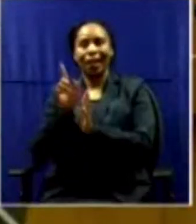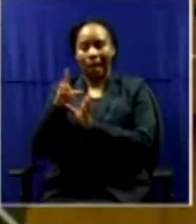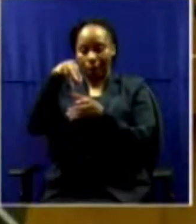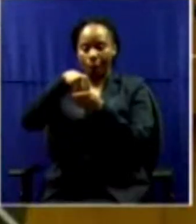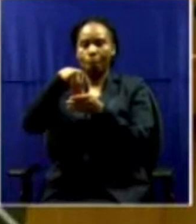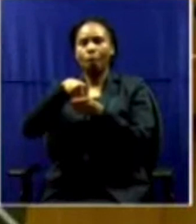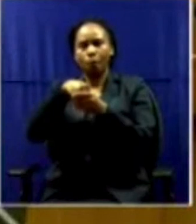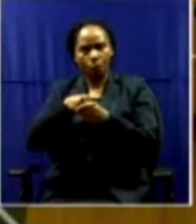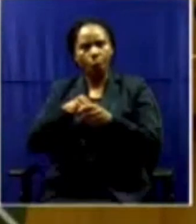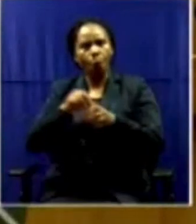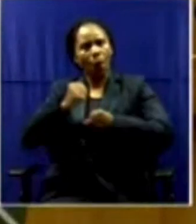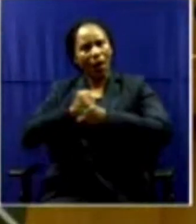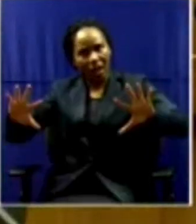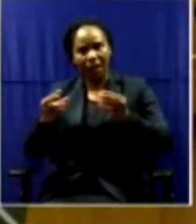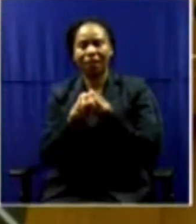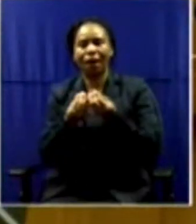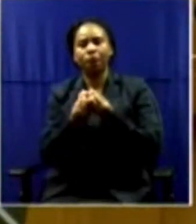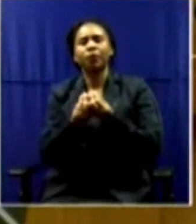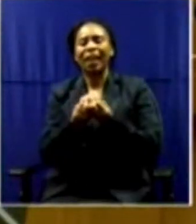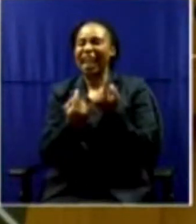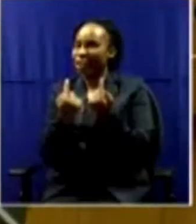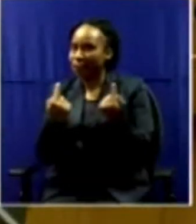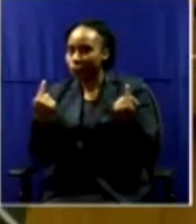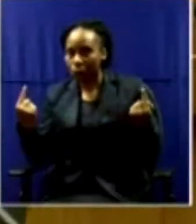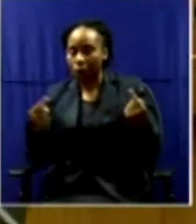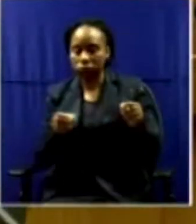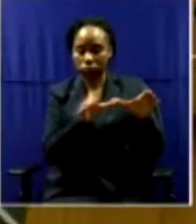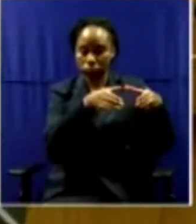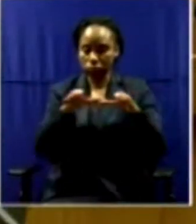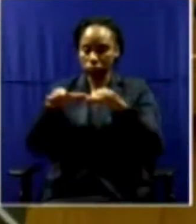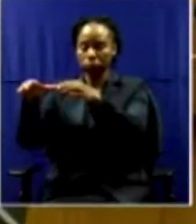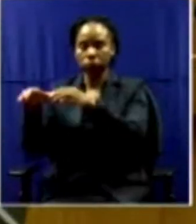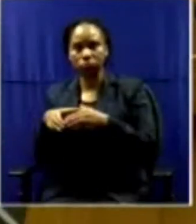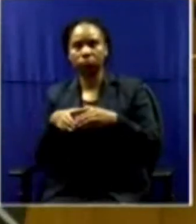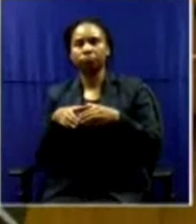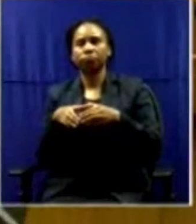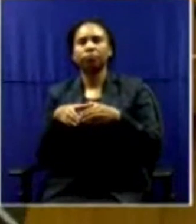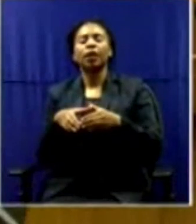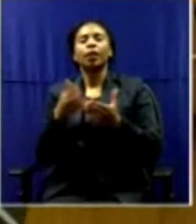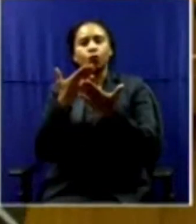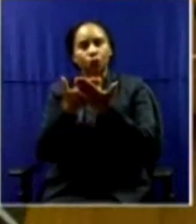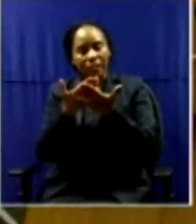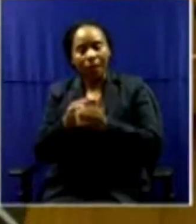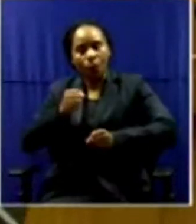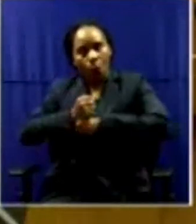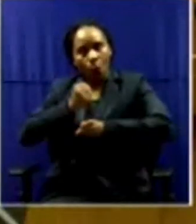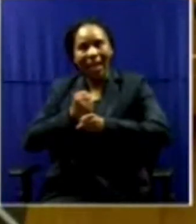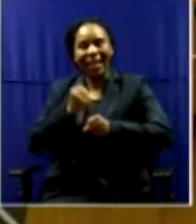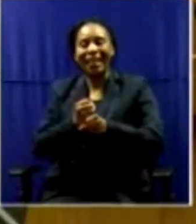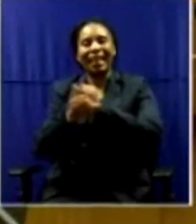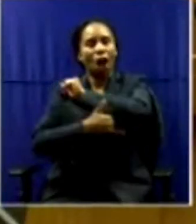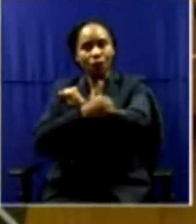collectively and as individual constituencies to meet the country's energy needs